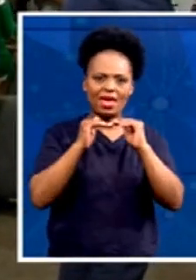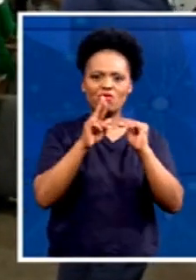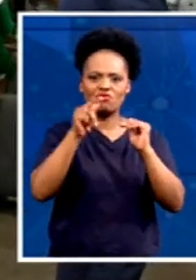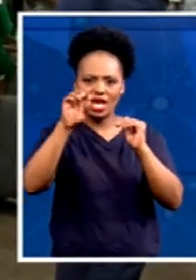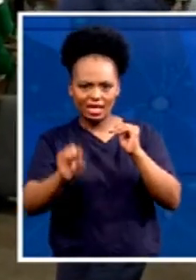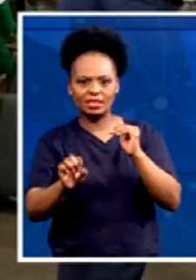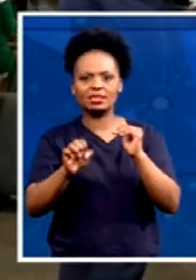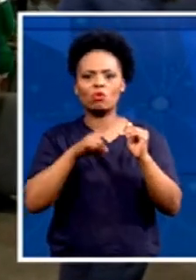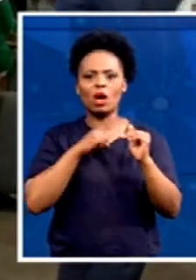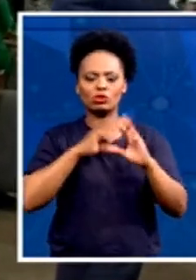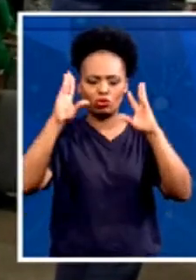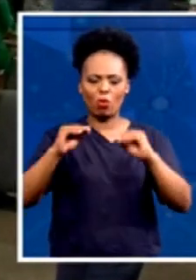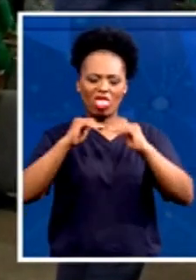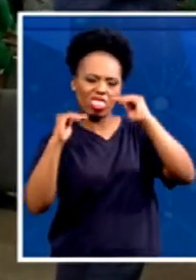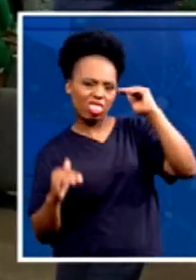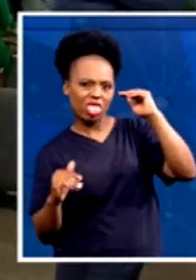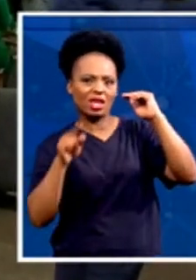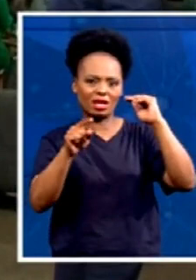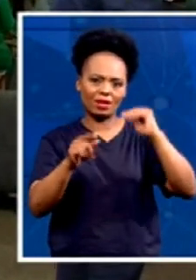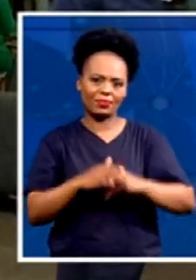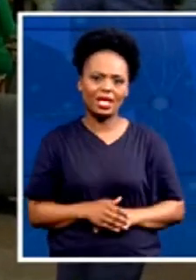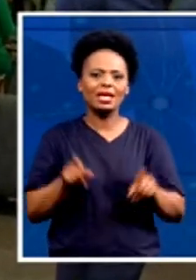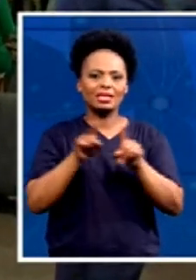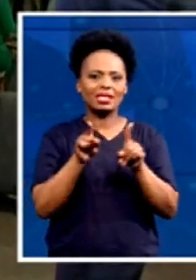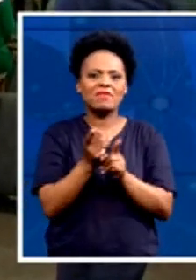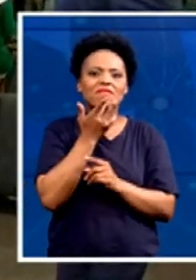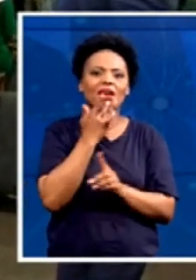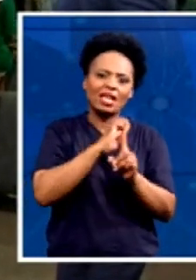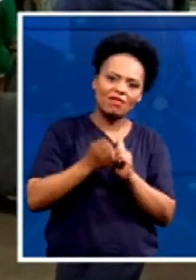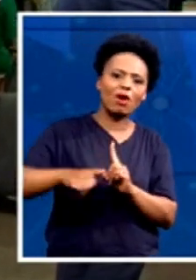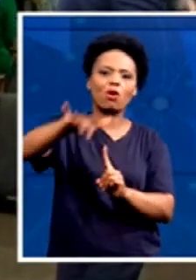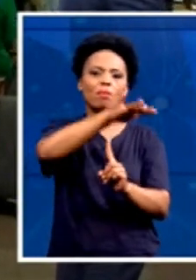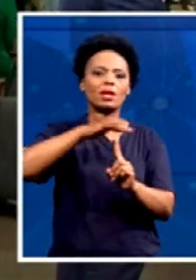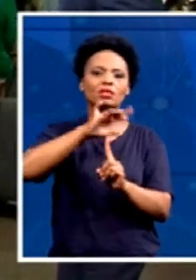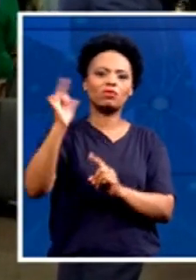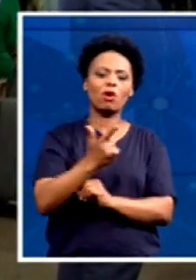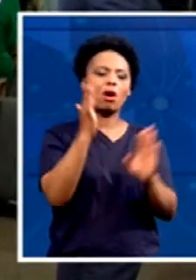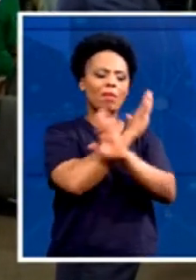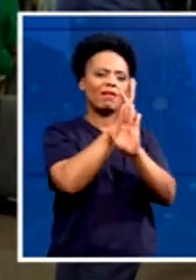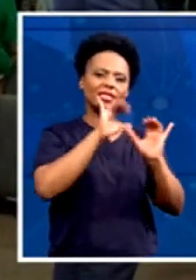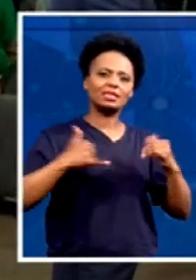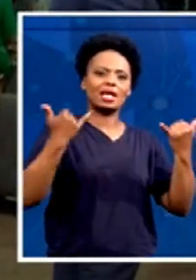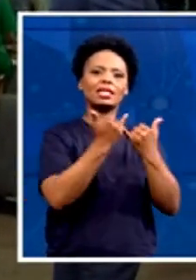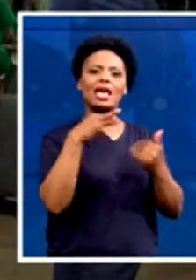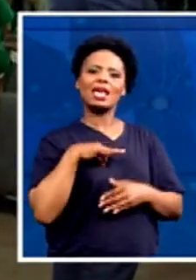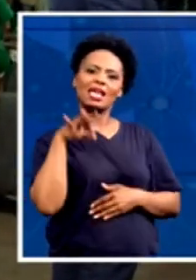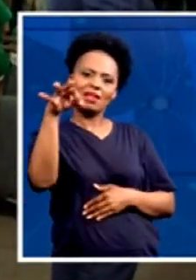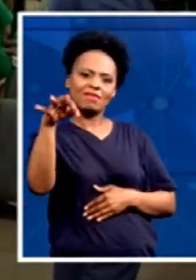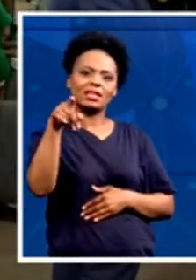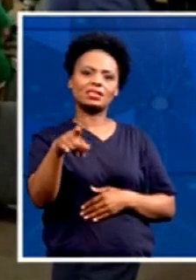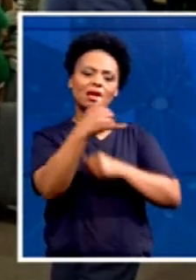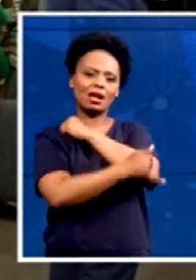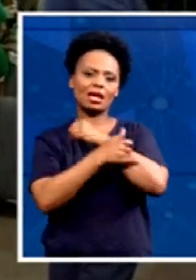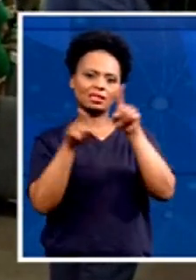as well. Creating a favourable environment for the private sector to actually invest in the country, in our local municipalities. Also, on